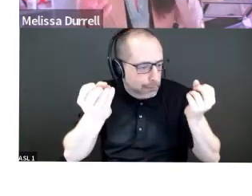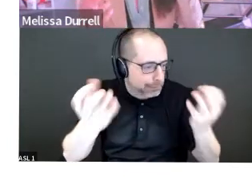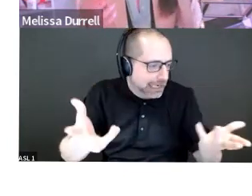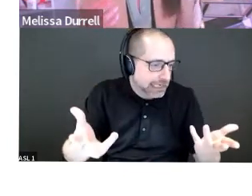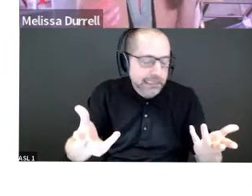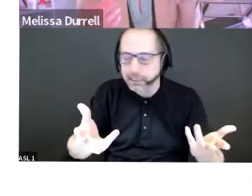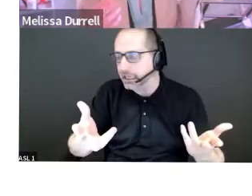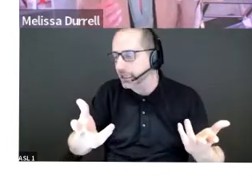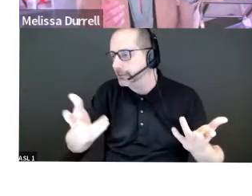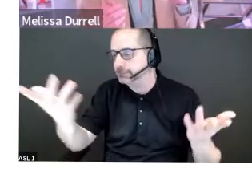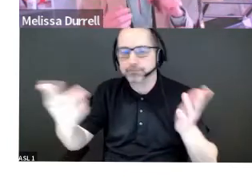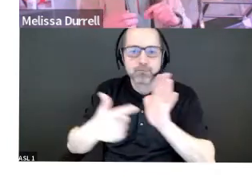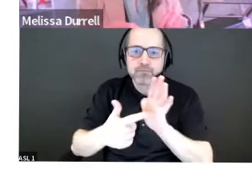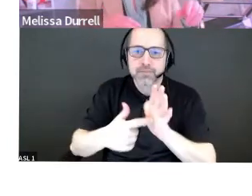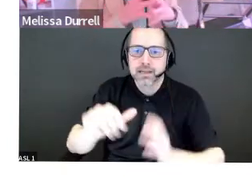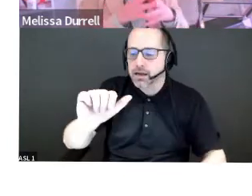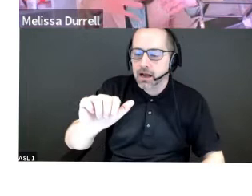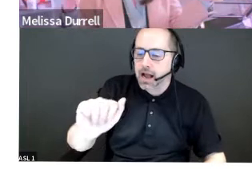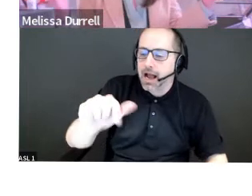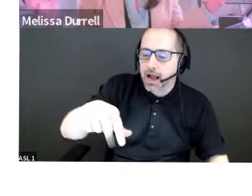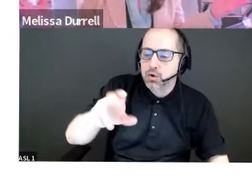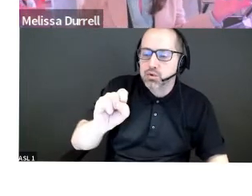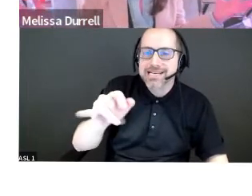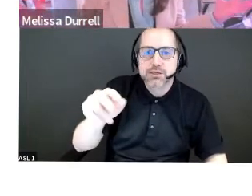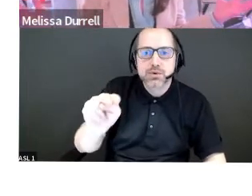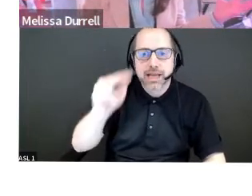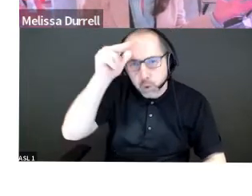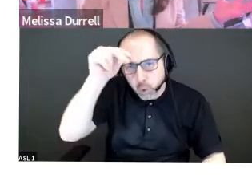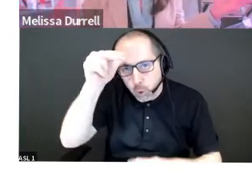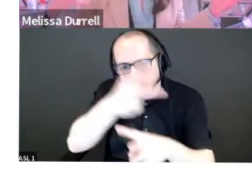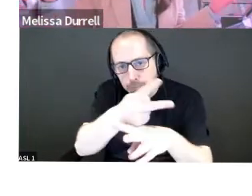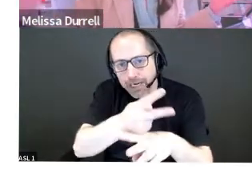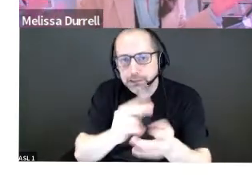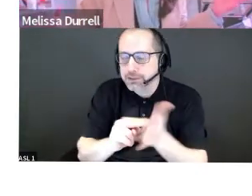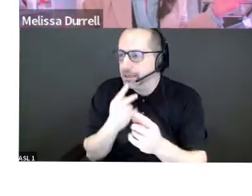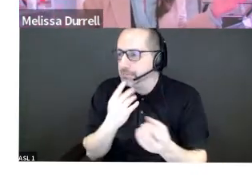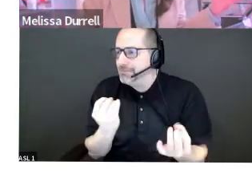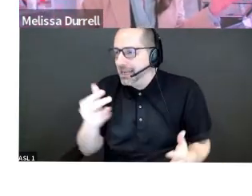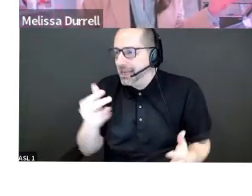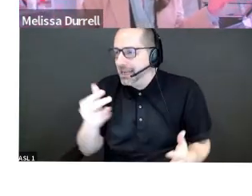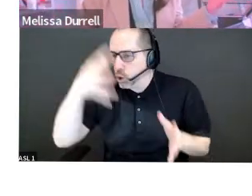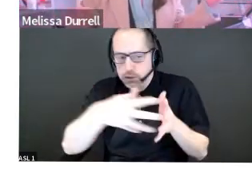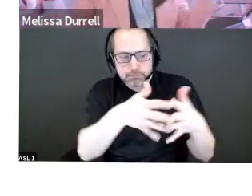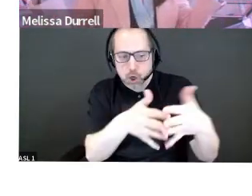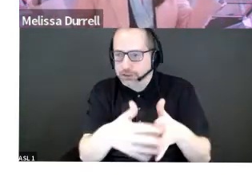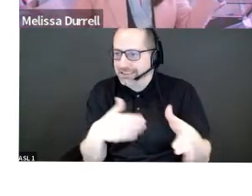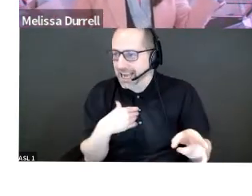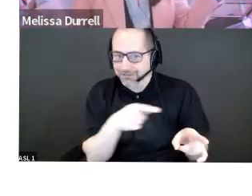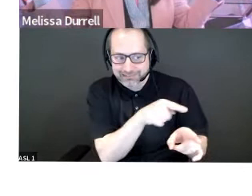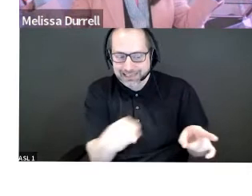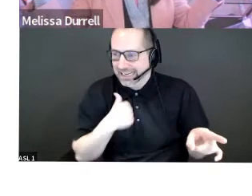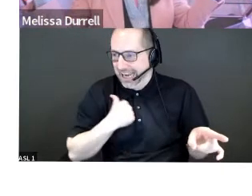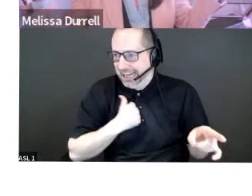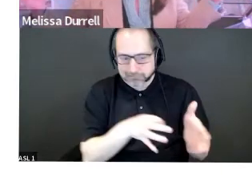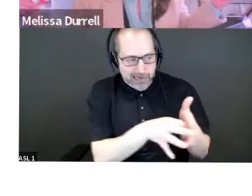if you're selling a equestrian product, this is how many horse barns are across the country. And they spend this much money on, uh,